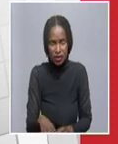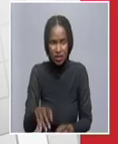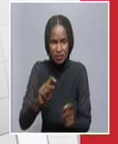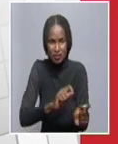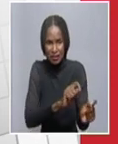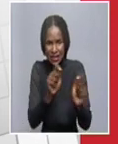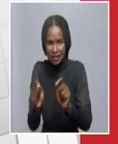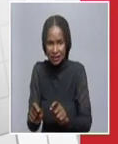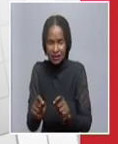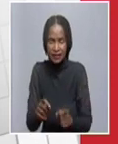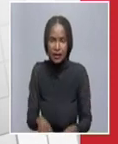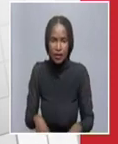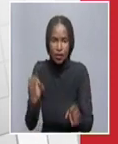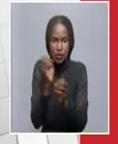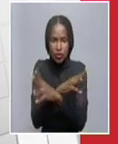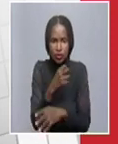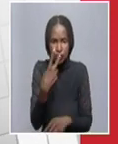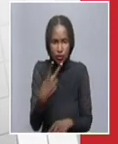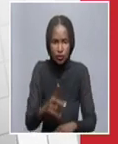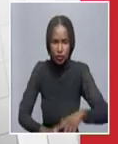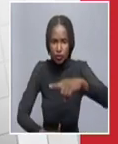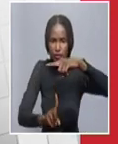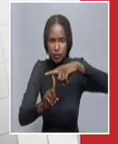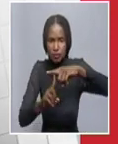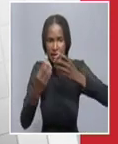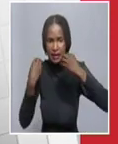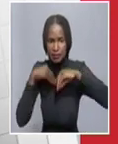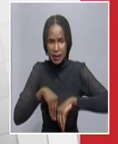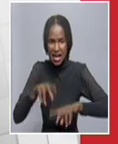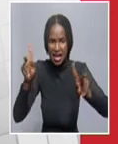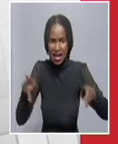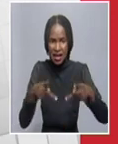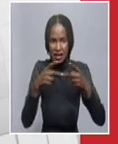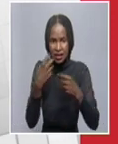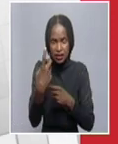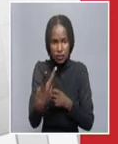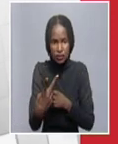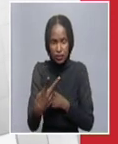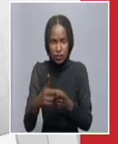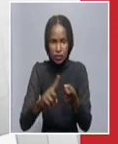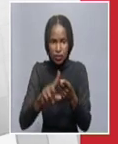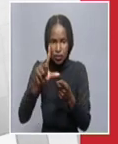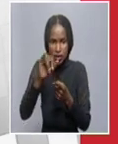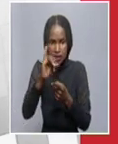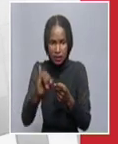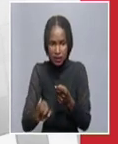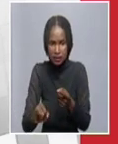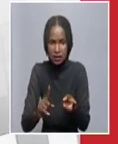Tzandi, Oshikoto 2, from Tumep, Karas 2, from Lutrets,